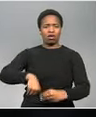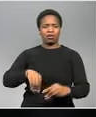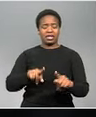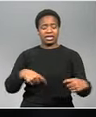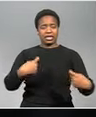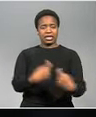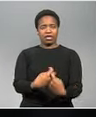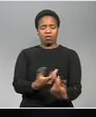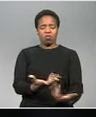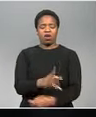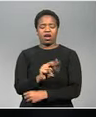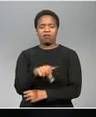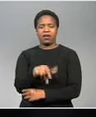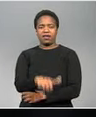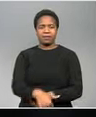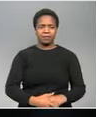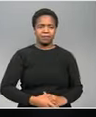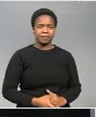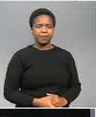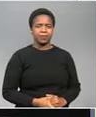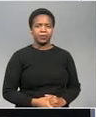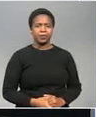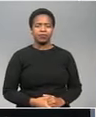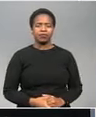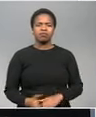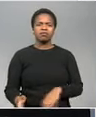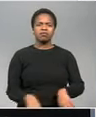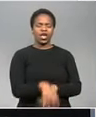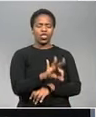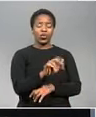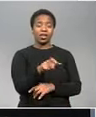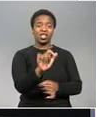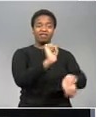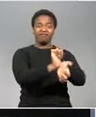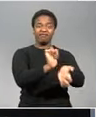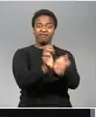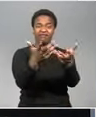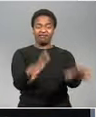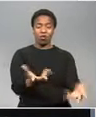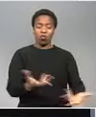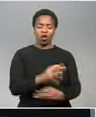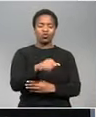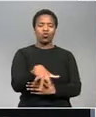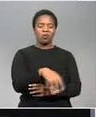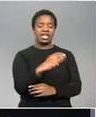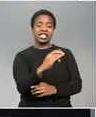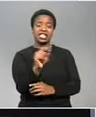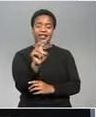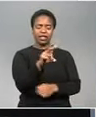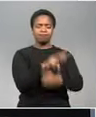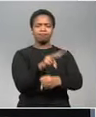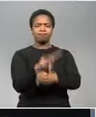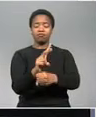team at the NPA three people have been arrested since JMPD's undercover crime busters